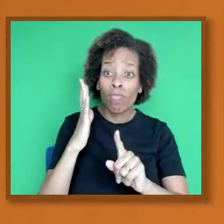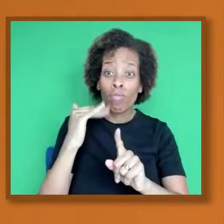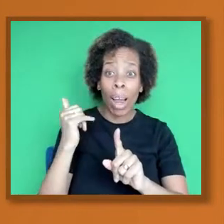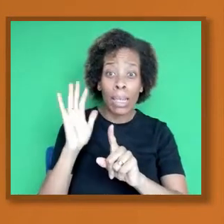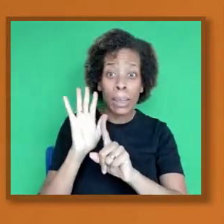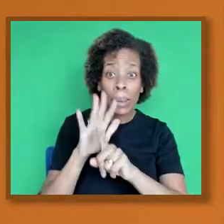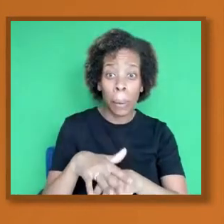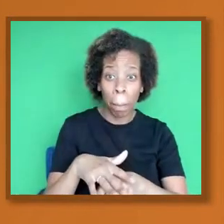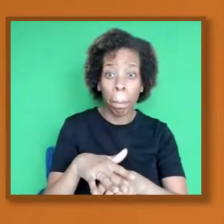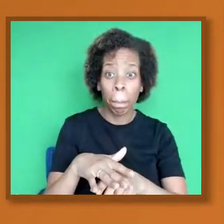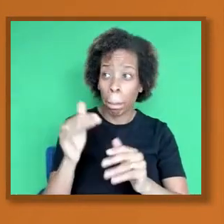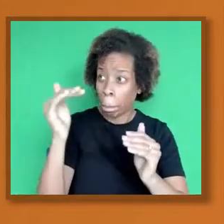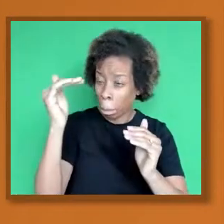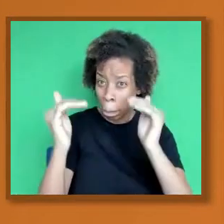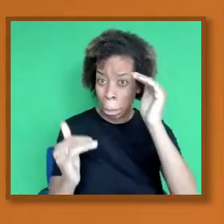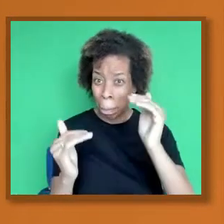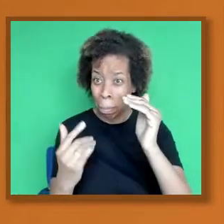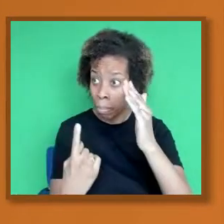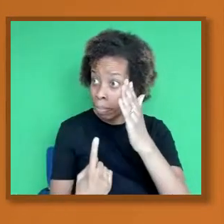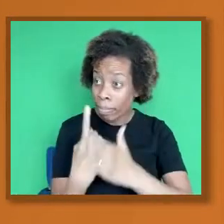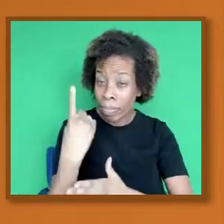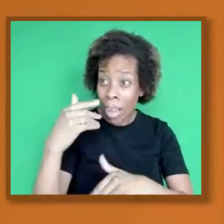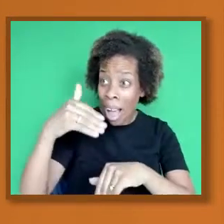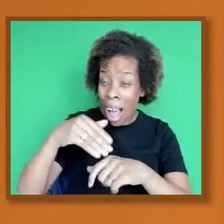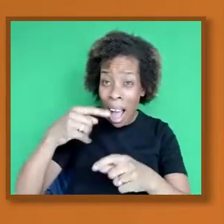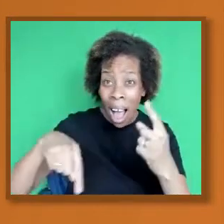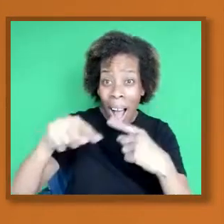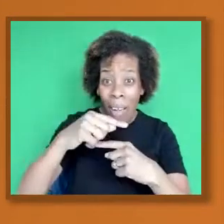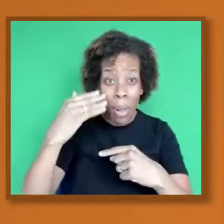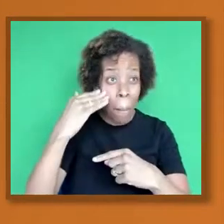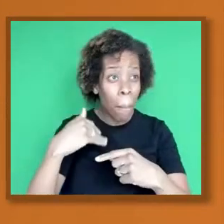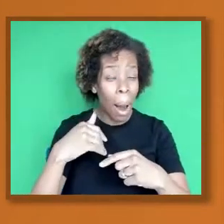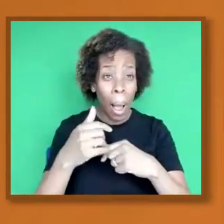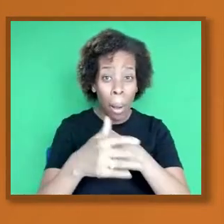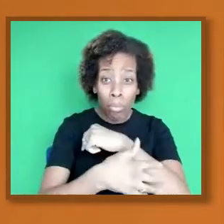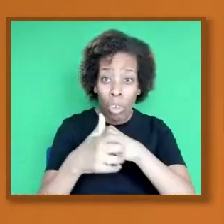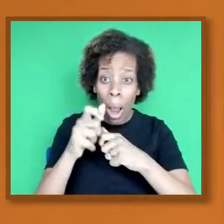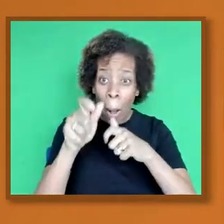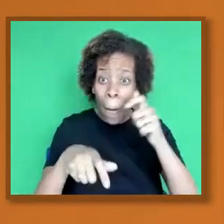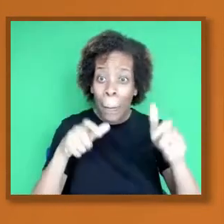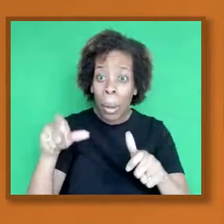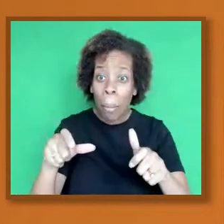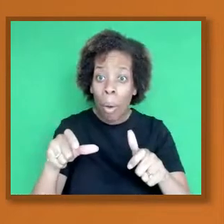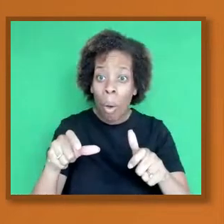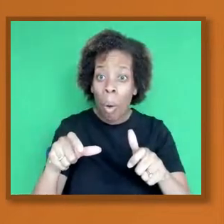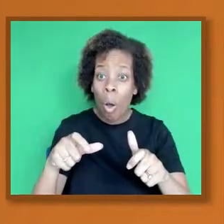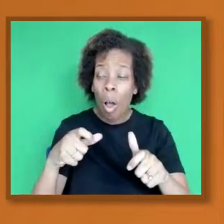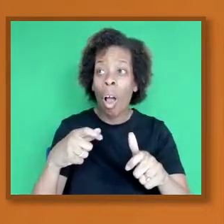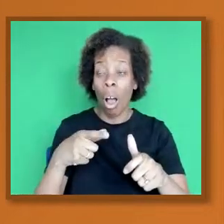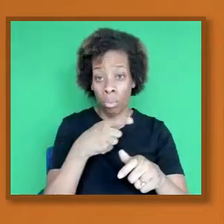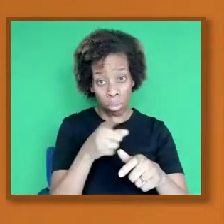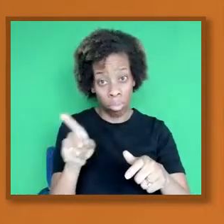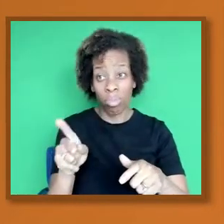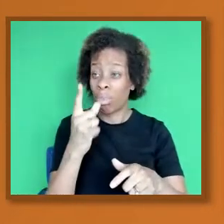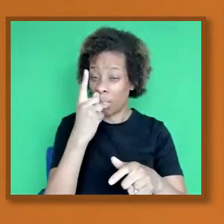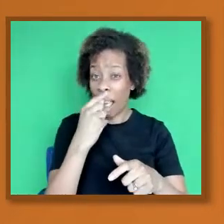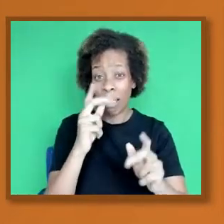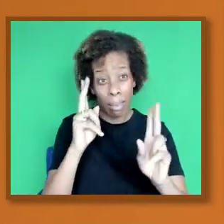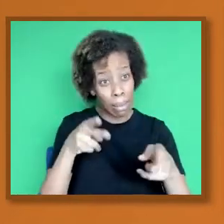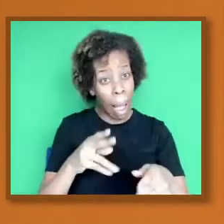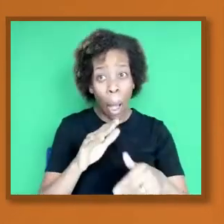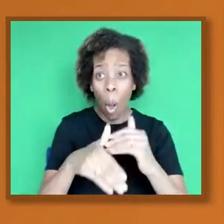black and brown bodies in the Western Hemisphere, even if you take into consideration education,